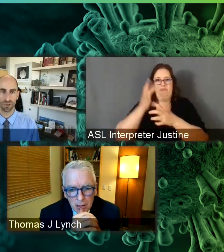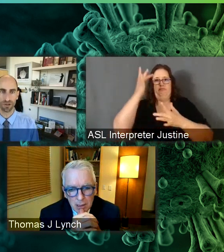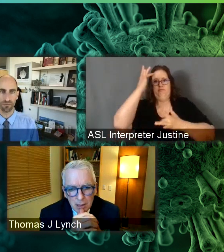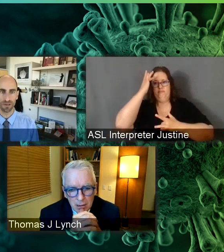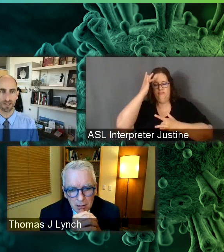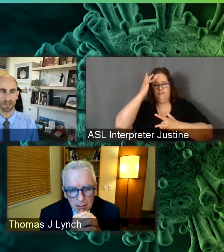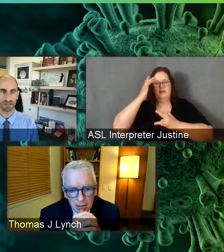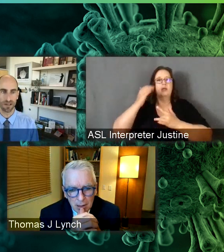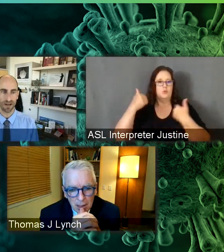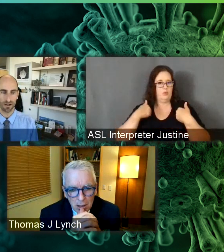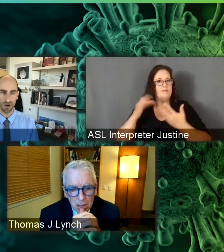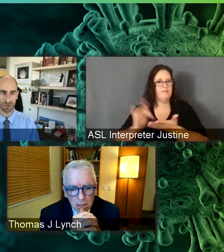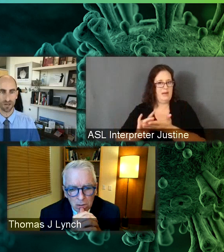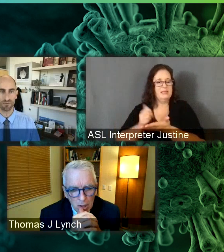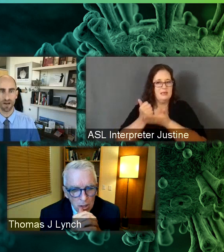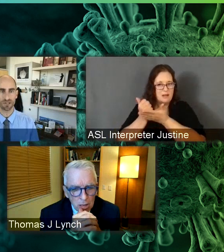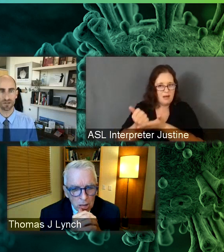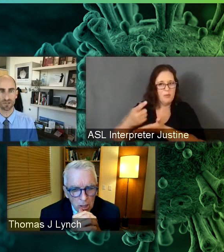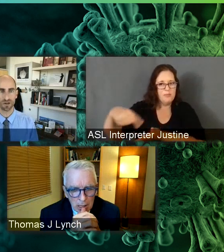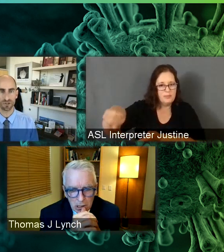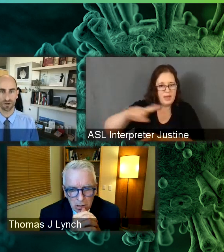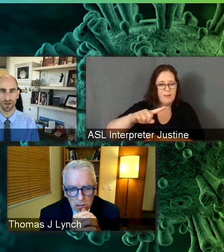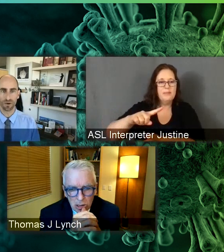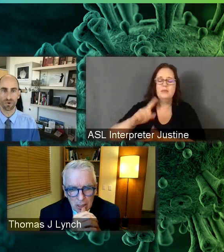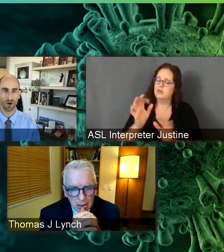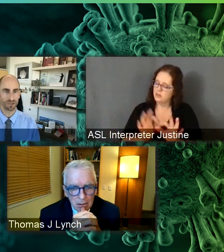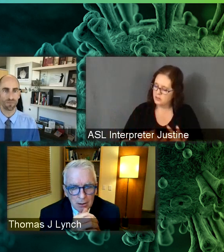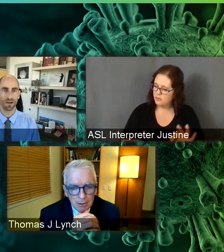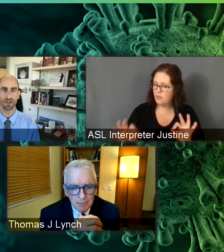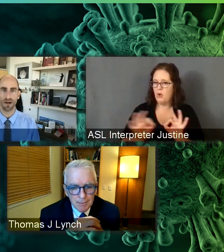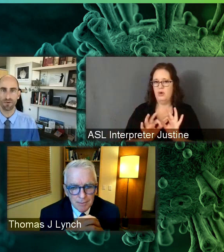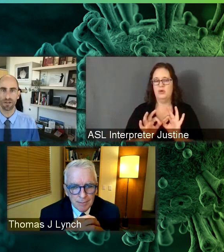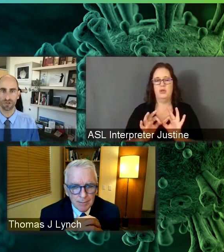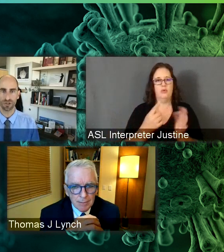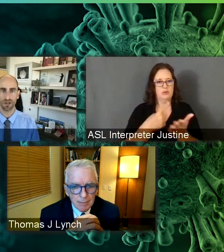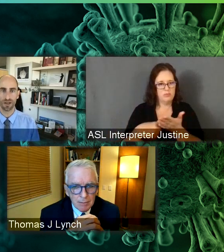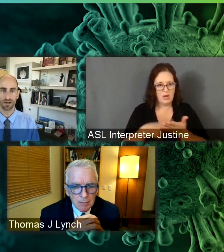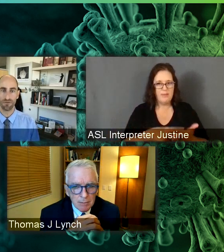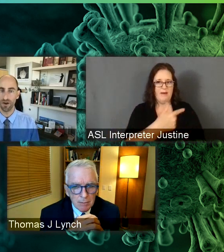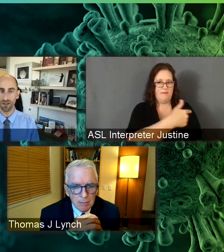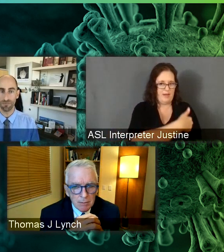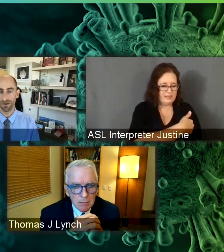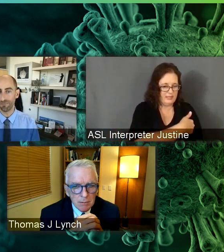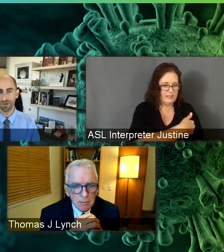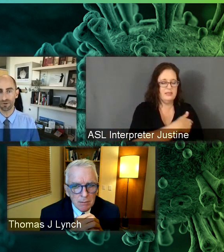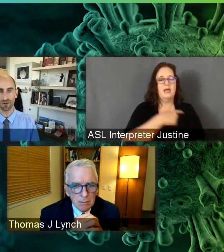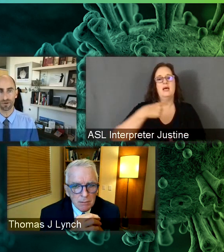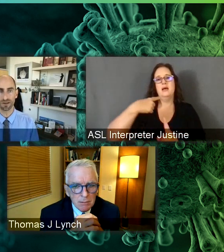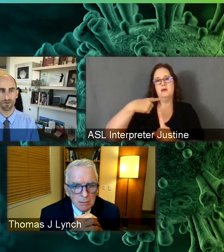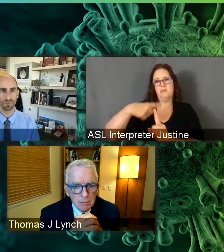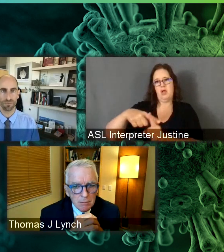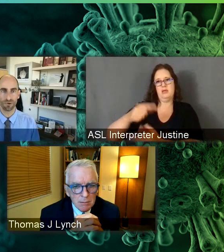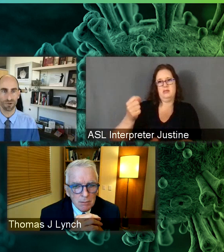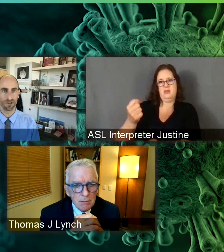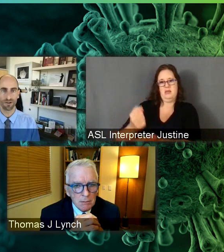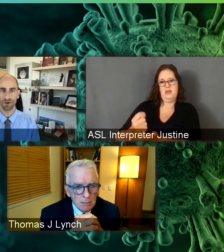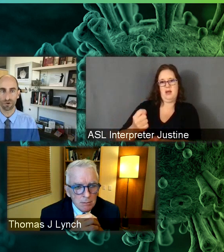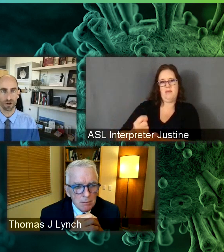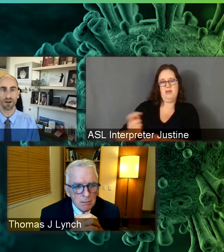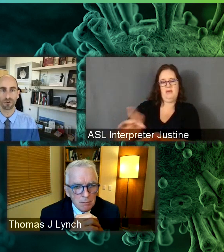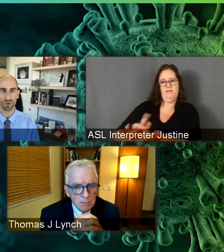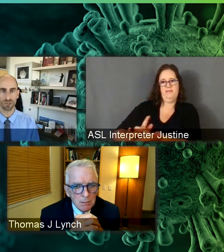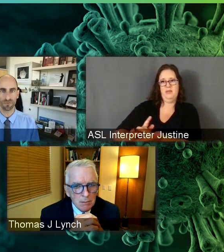that's really going to be key is that alongside the vaccine discussion, we are still paying a lot of attention to develop a pill that we can give people